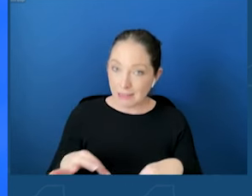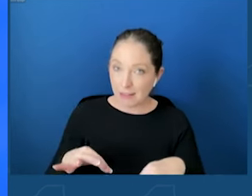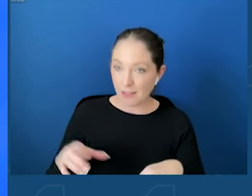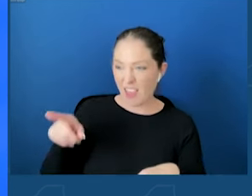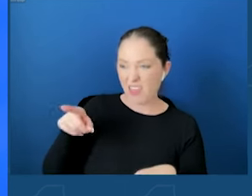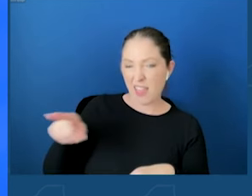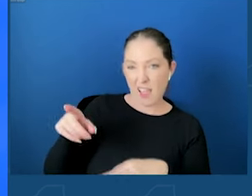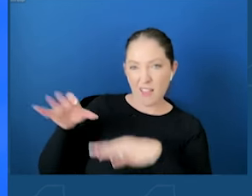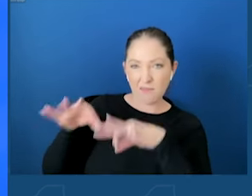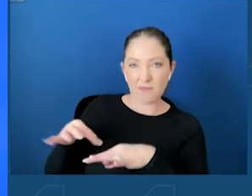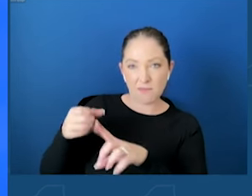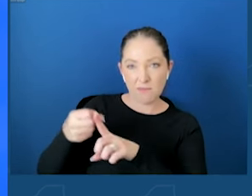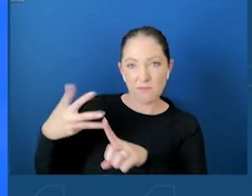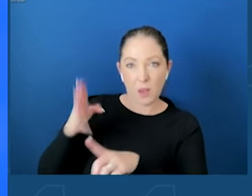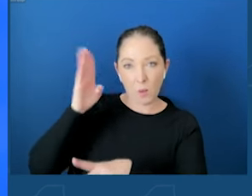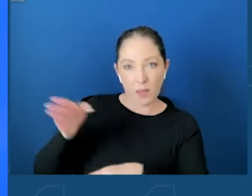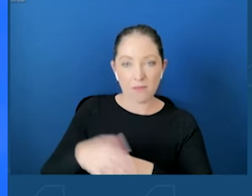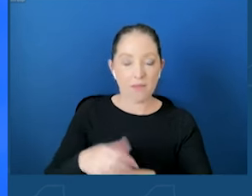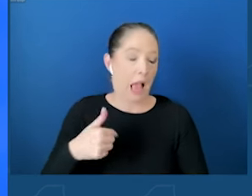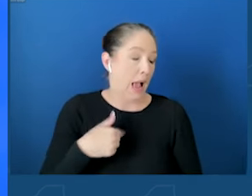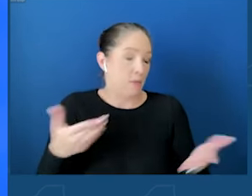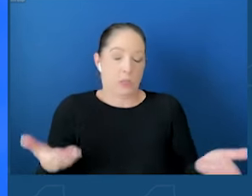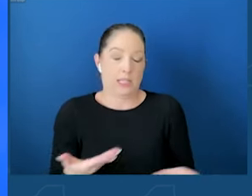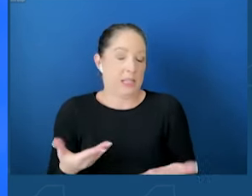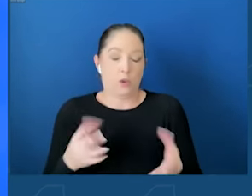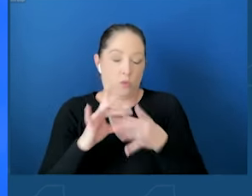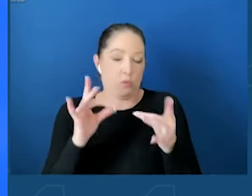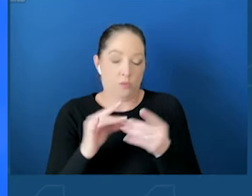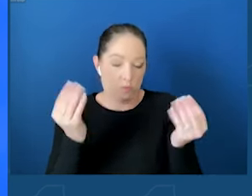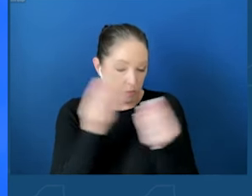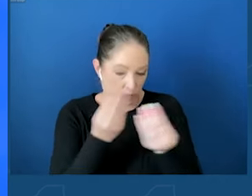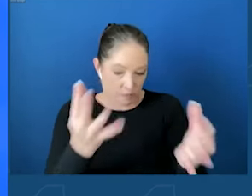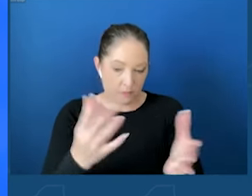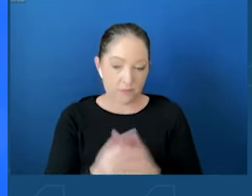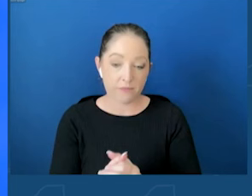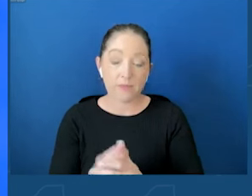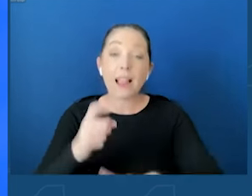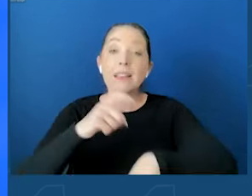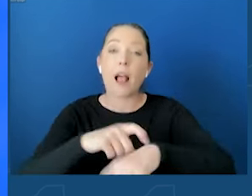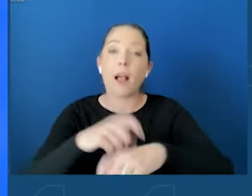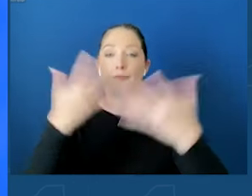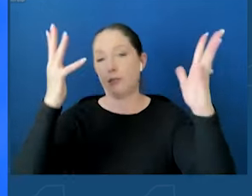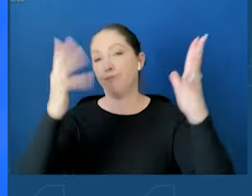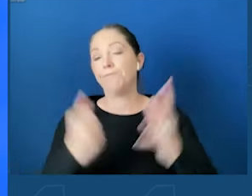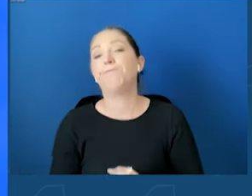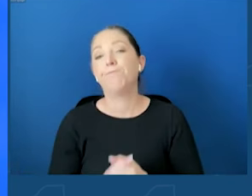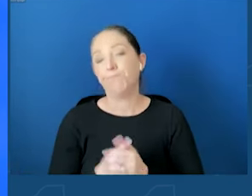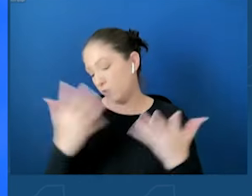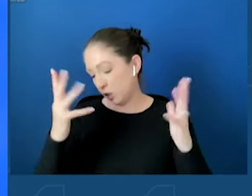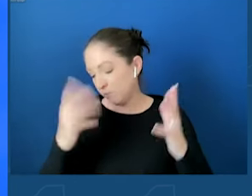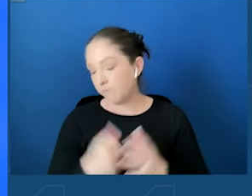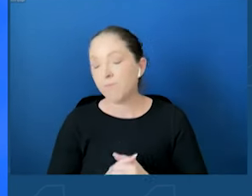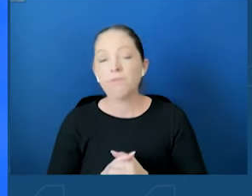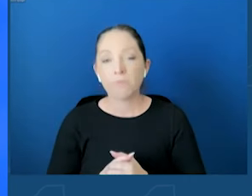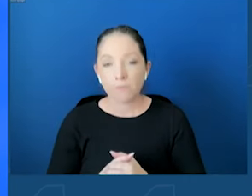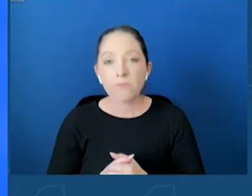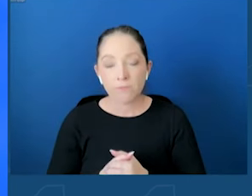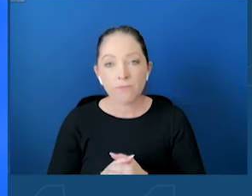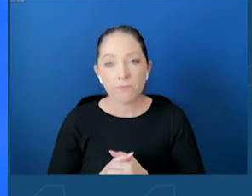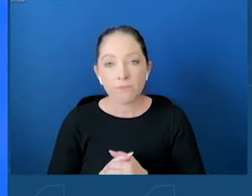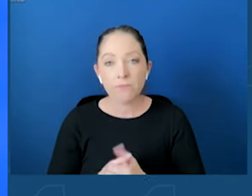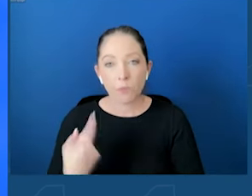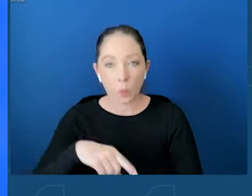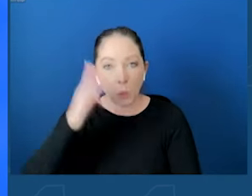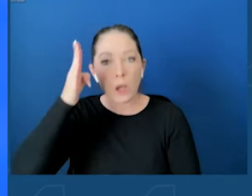I'm just here to say, time's up. Time's up. We will protect our